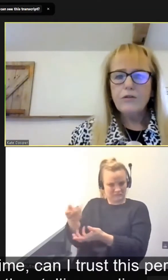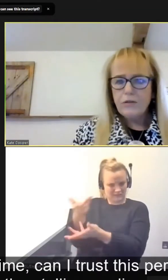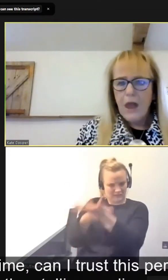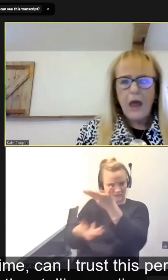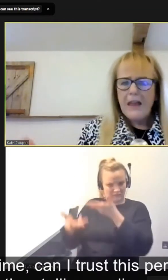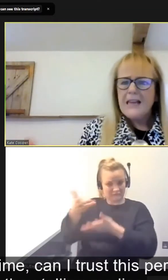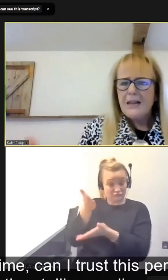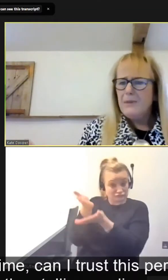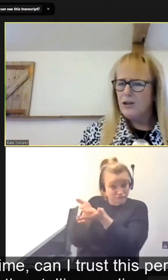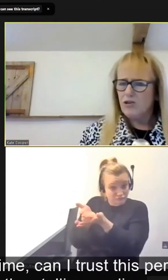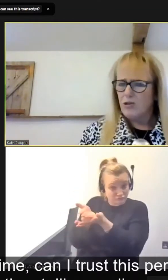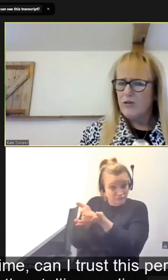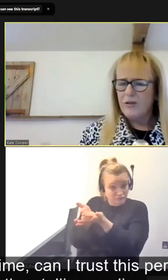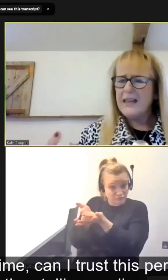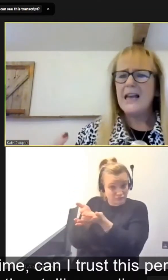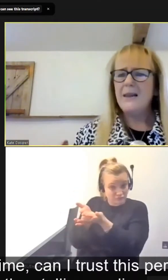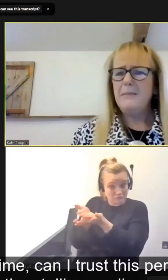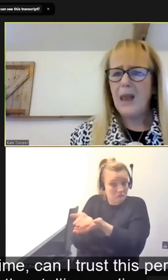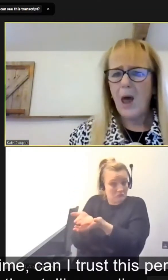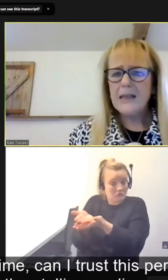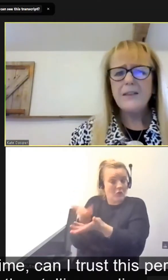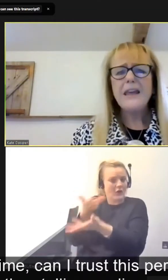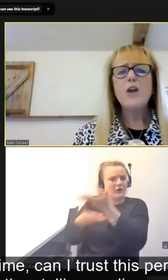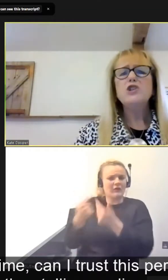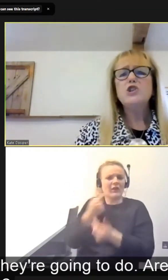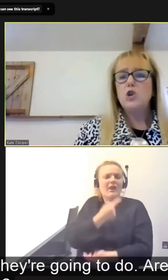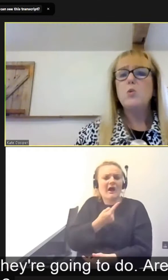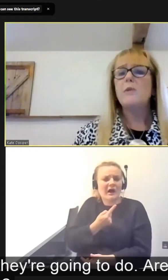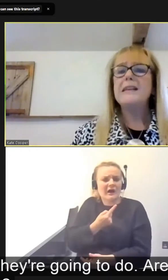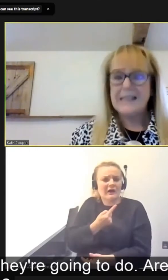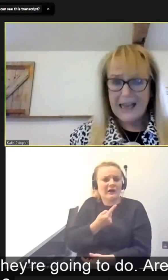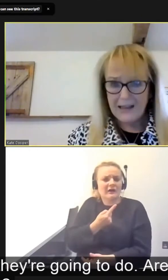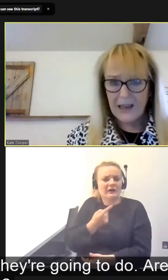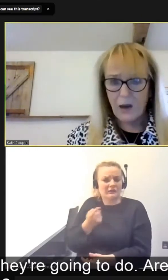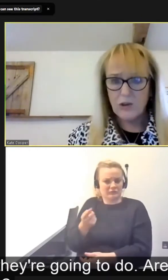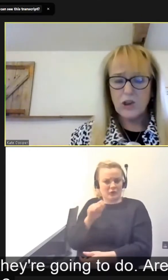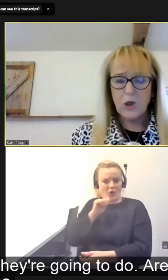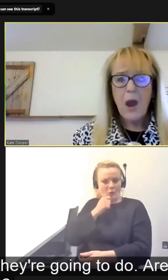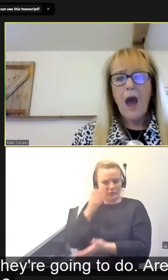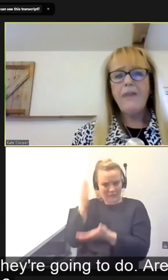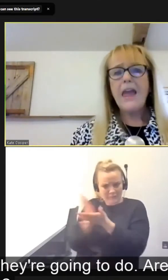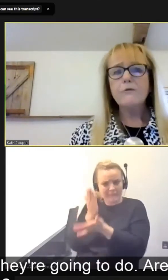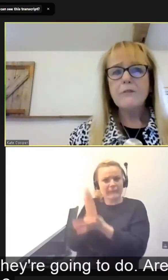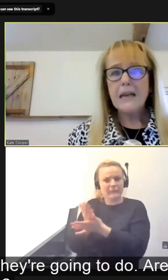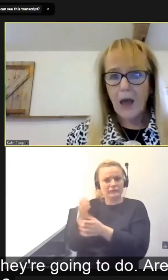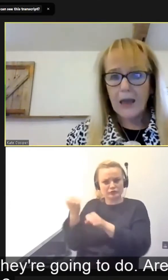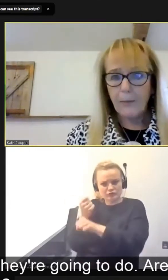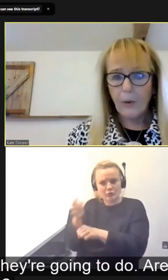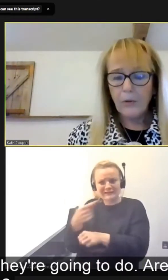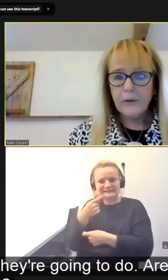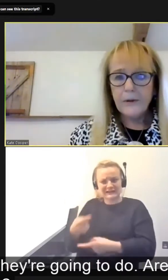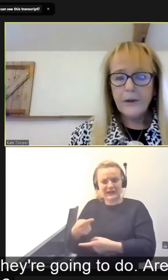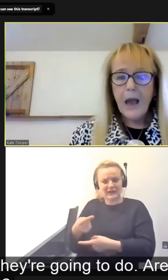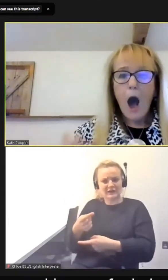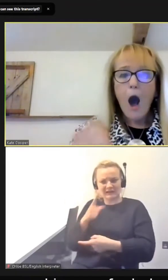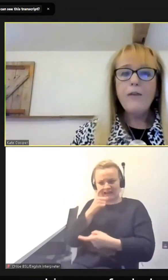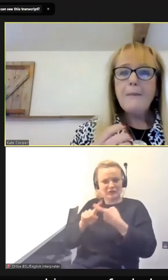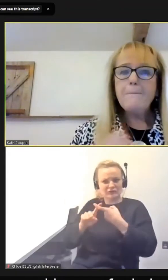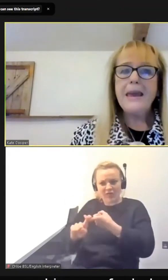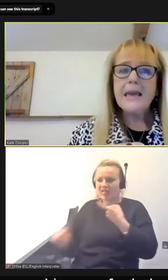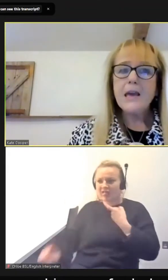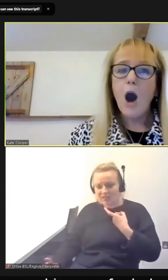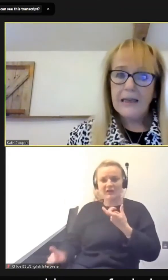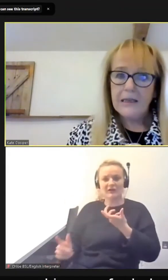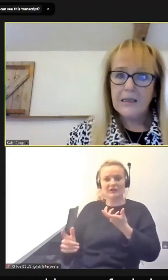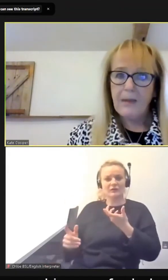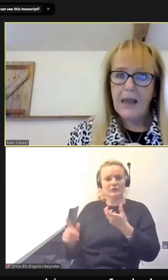are they telling me the truth? Are they telling me lies? Are they going to do what they say they're going to do? Are they unreliable? Are